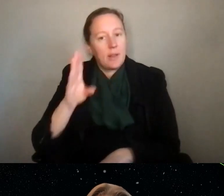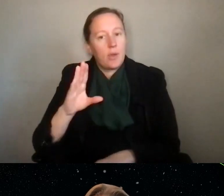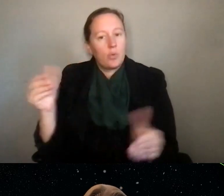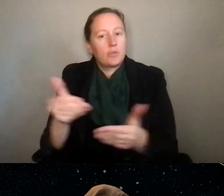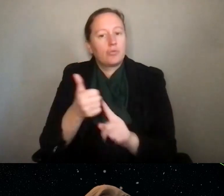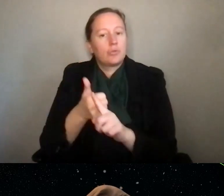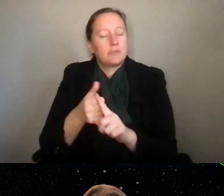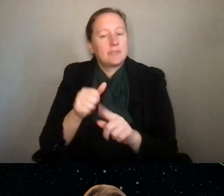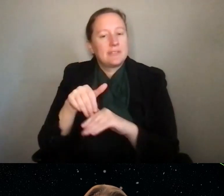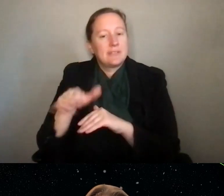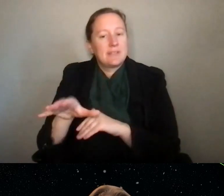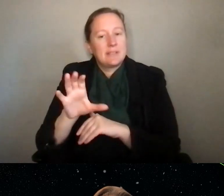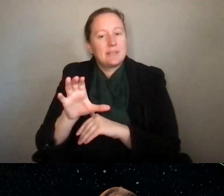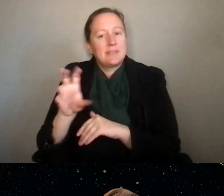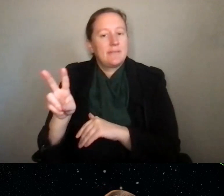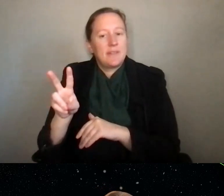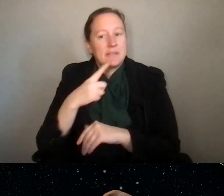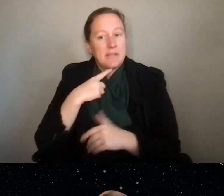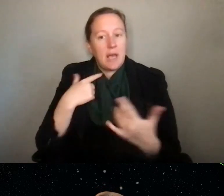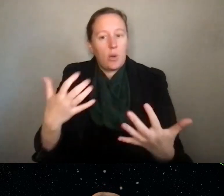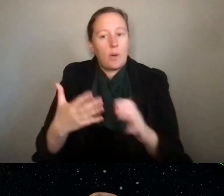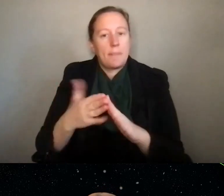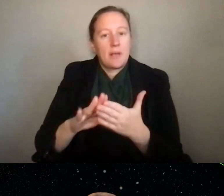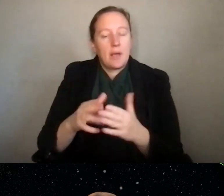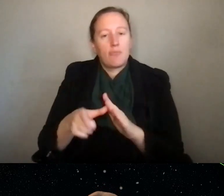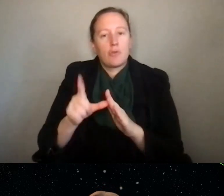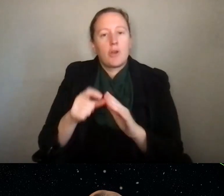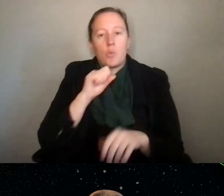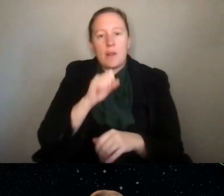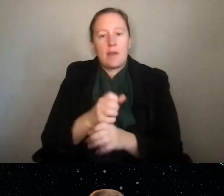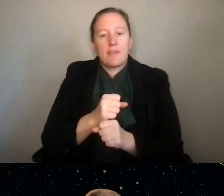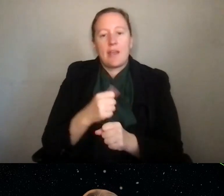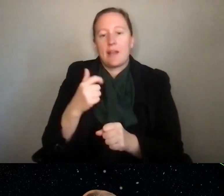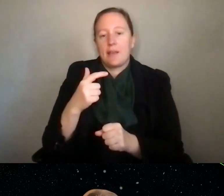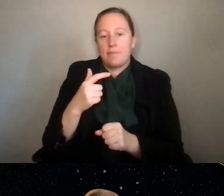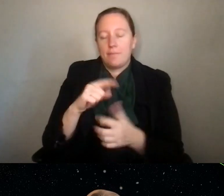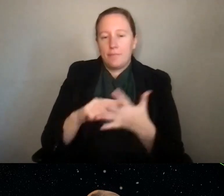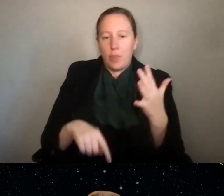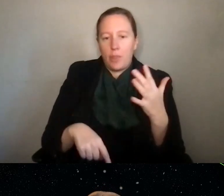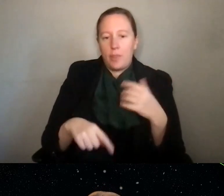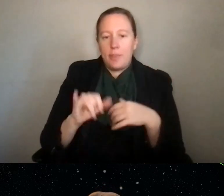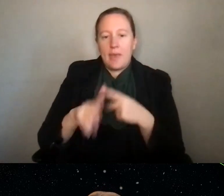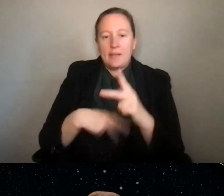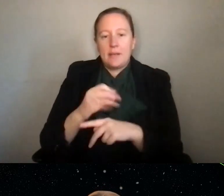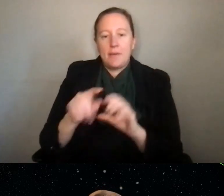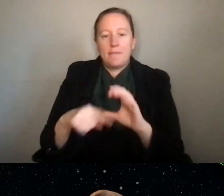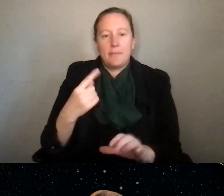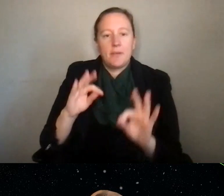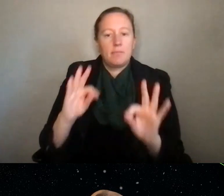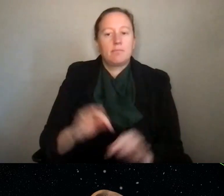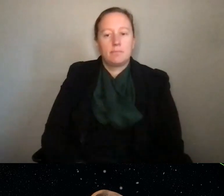yourself, send it and say, I'd love to be a reviewer. We love getting those emails. They make us very happy. So, great.